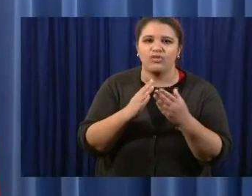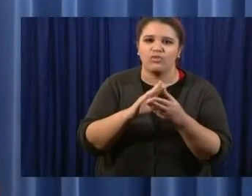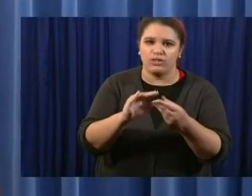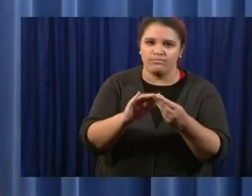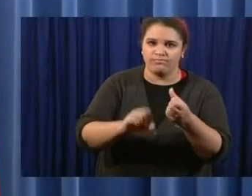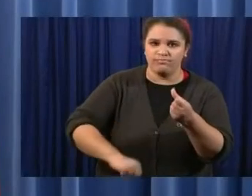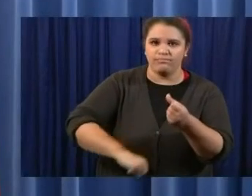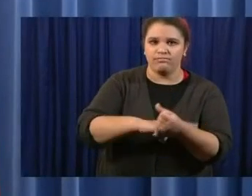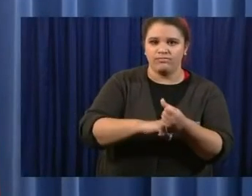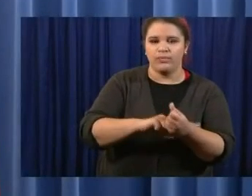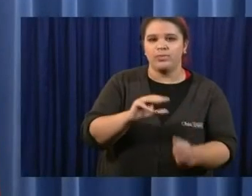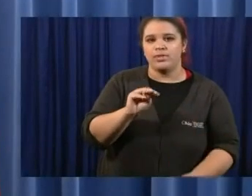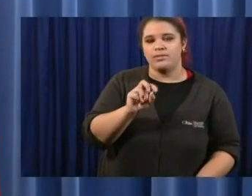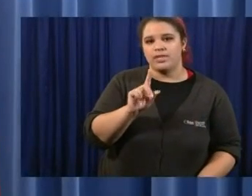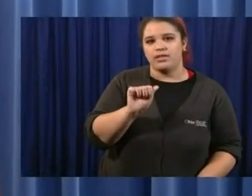that.